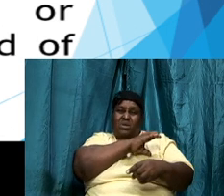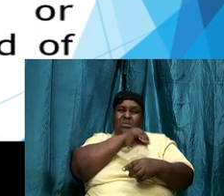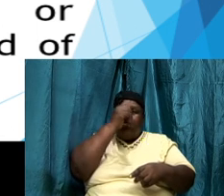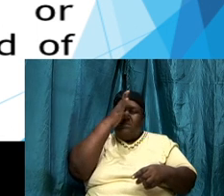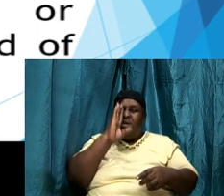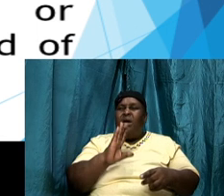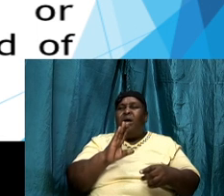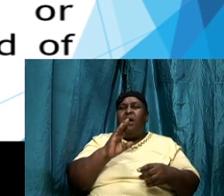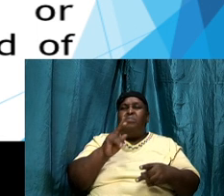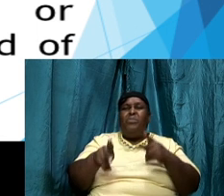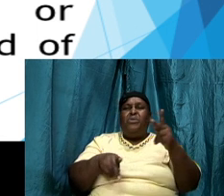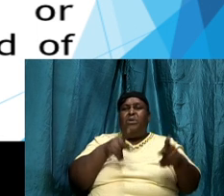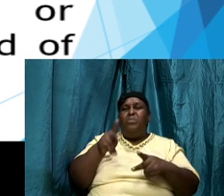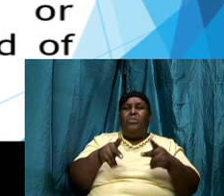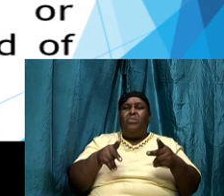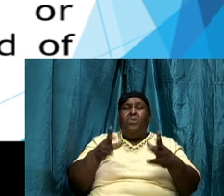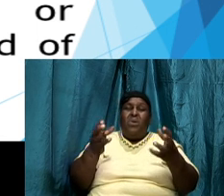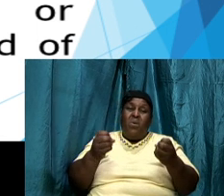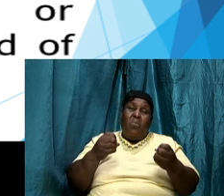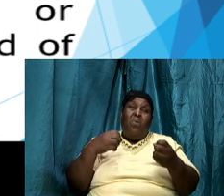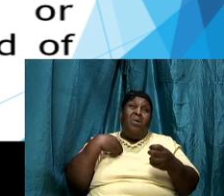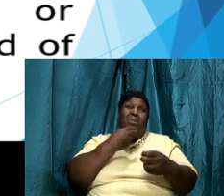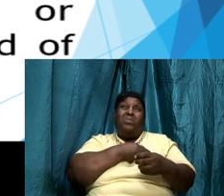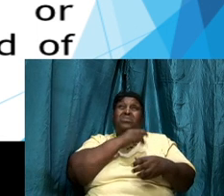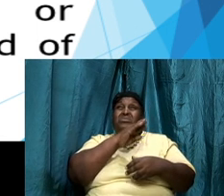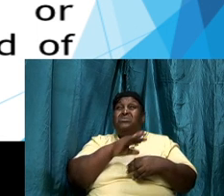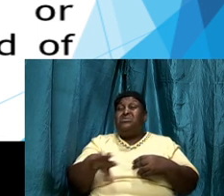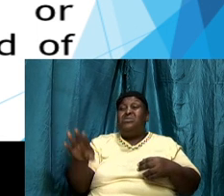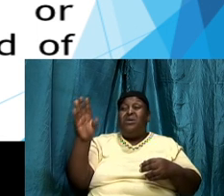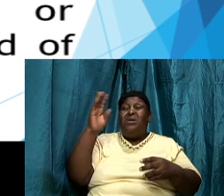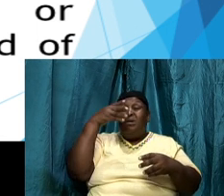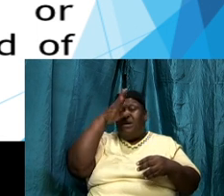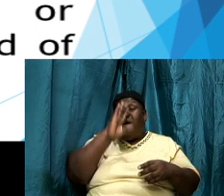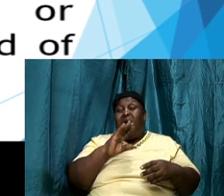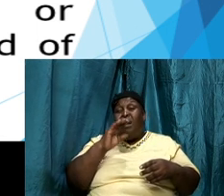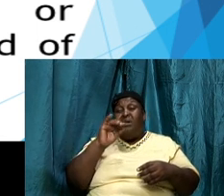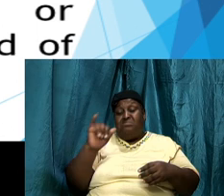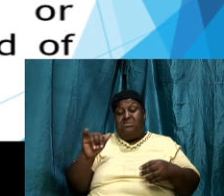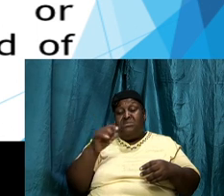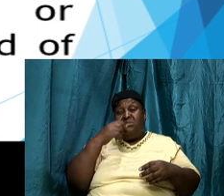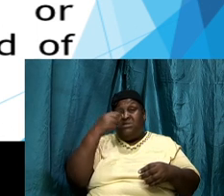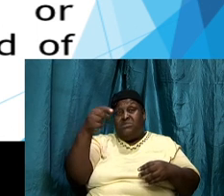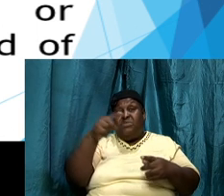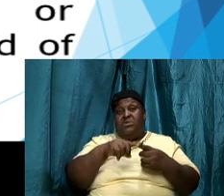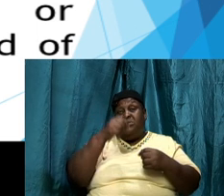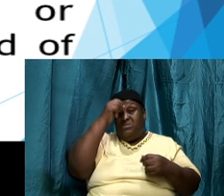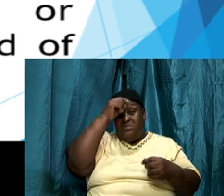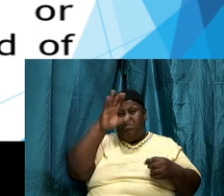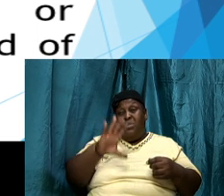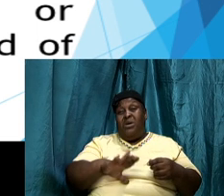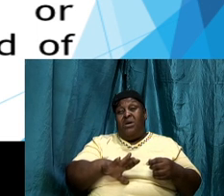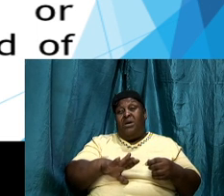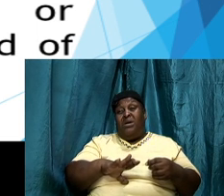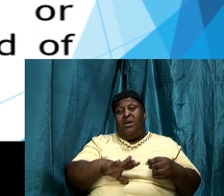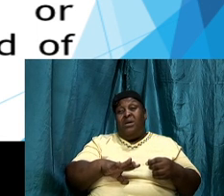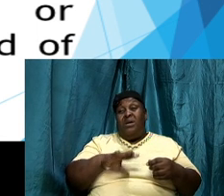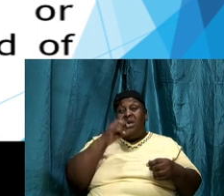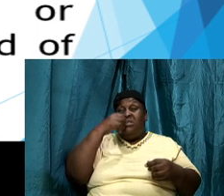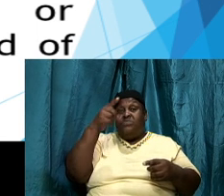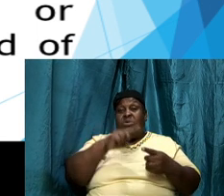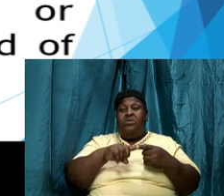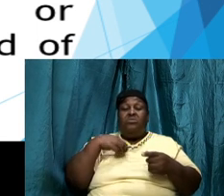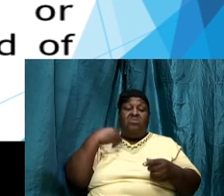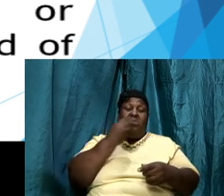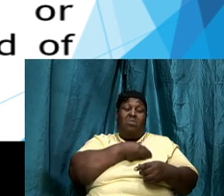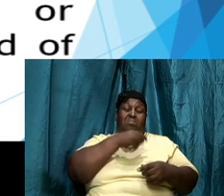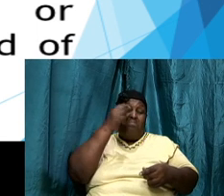God I want us all to know that God still speaks to men he speaks into our minds